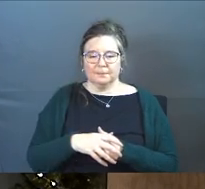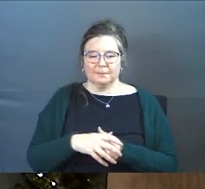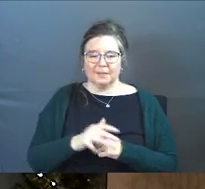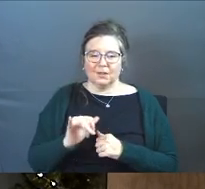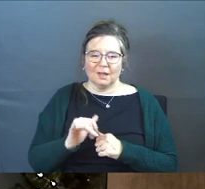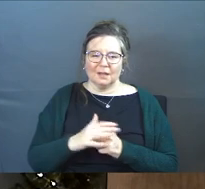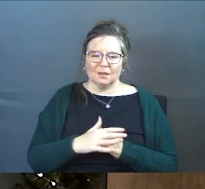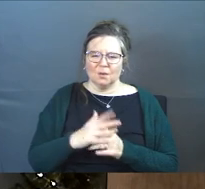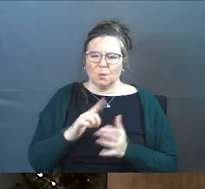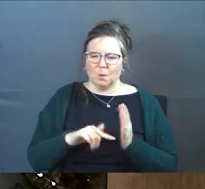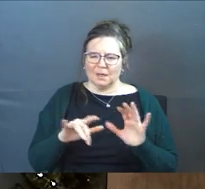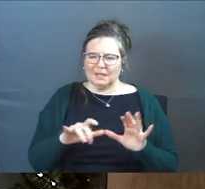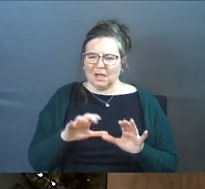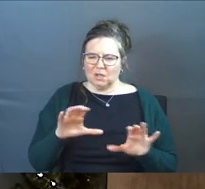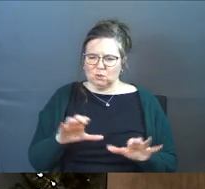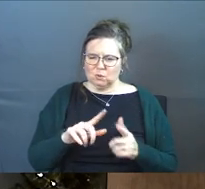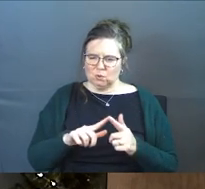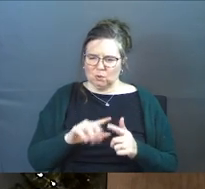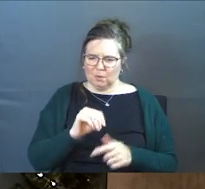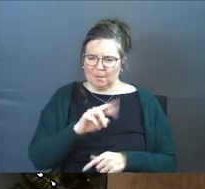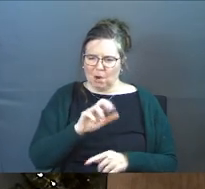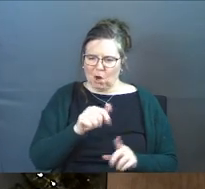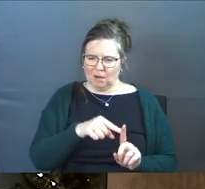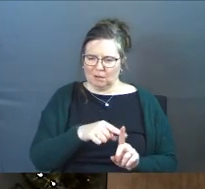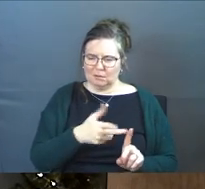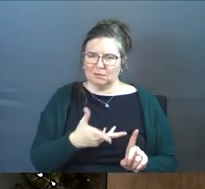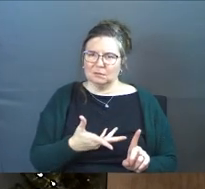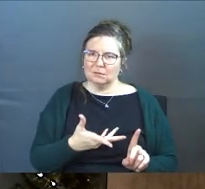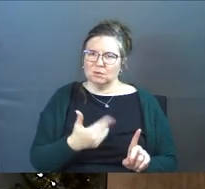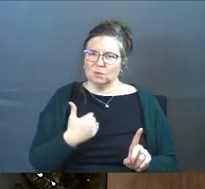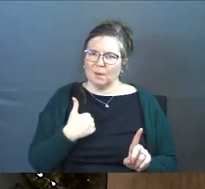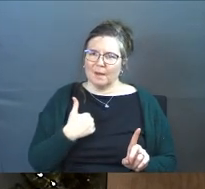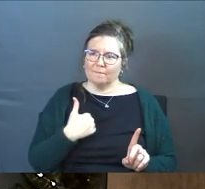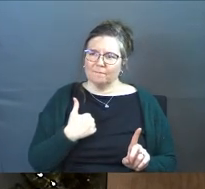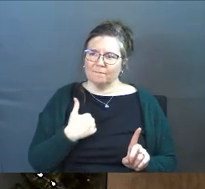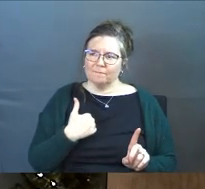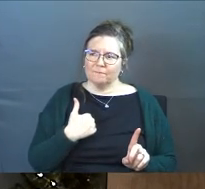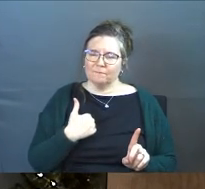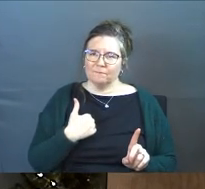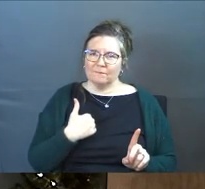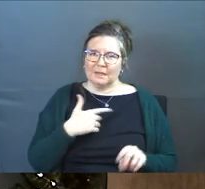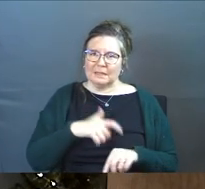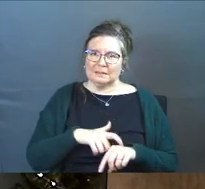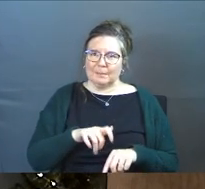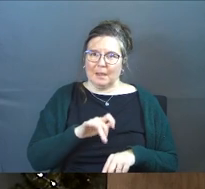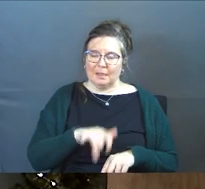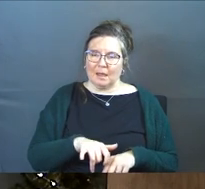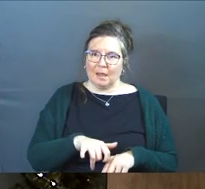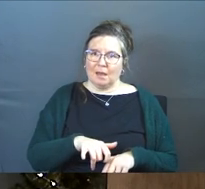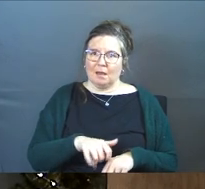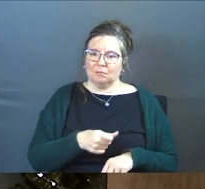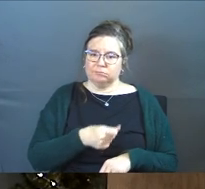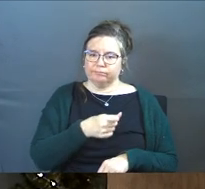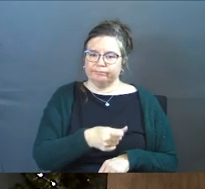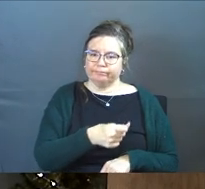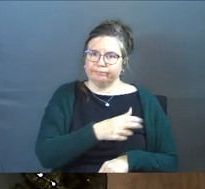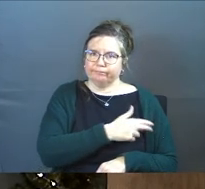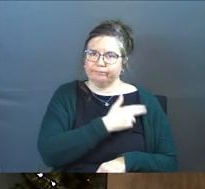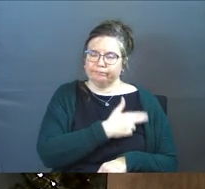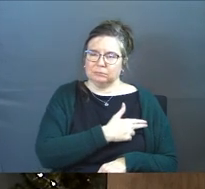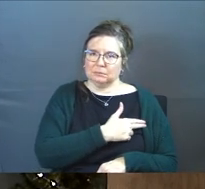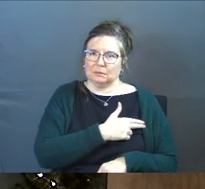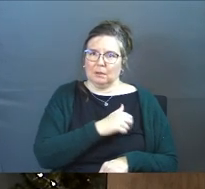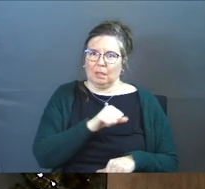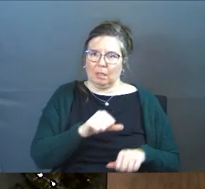and you're like what does that do to Mara to have a season like that so